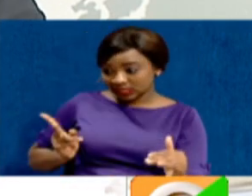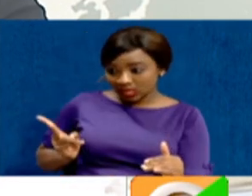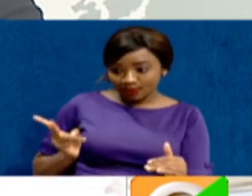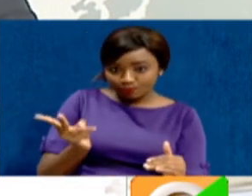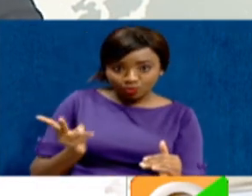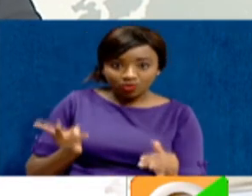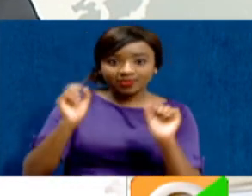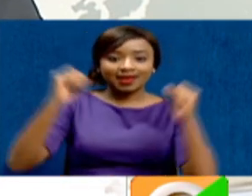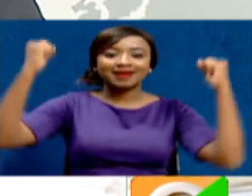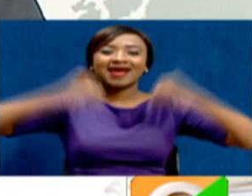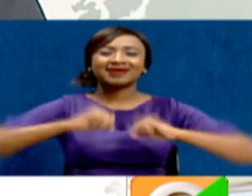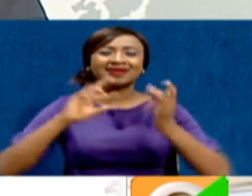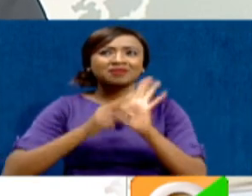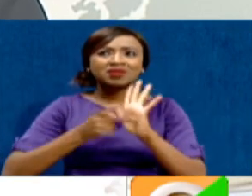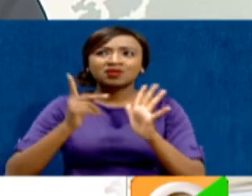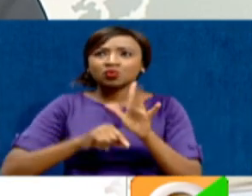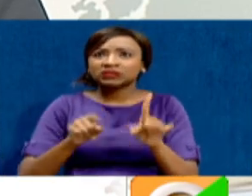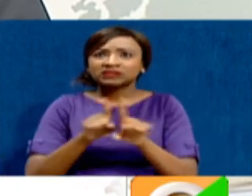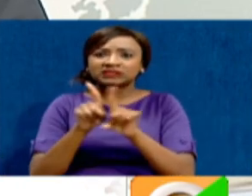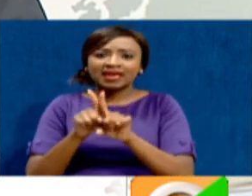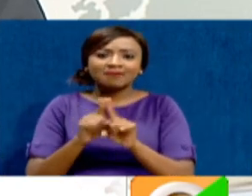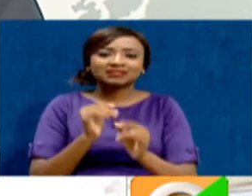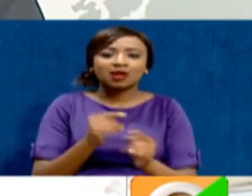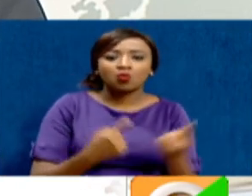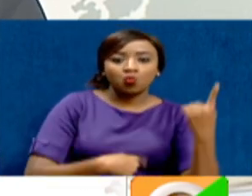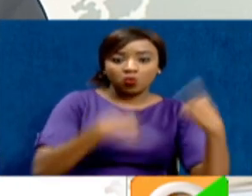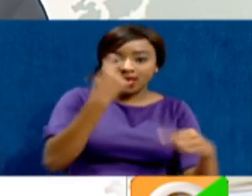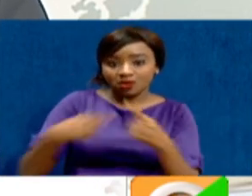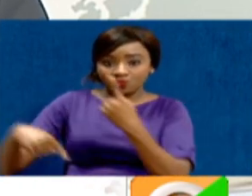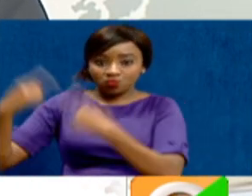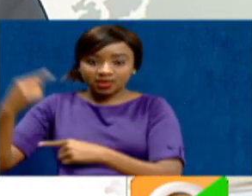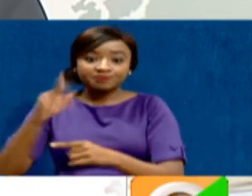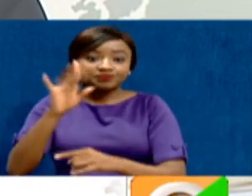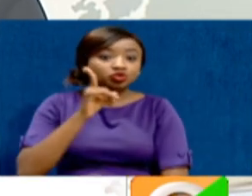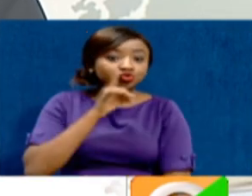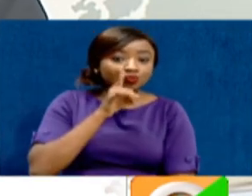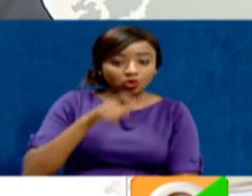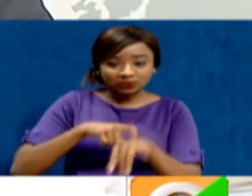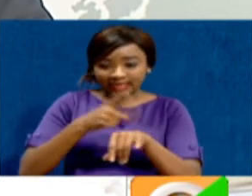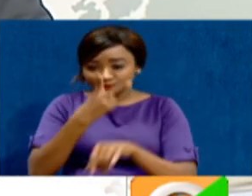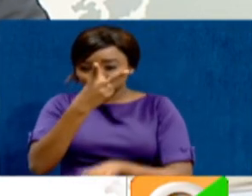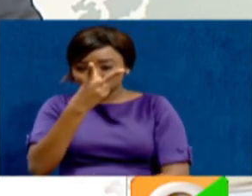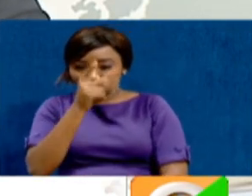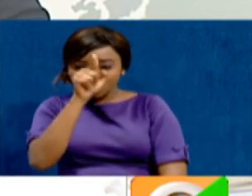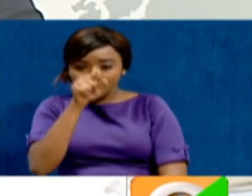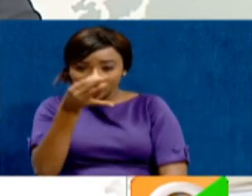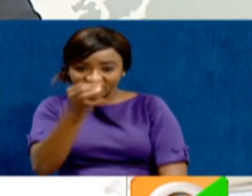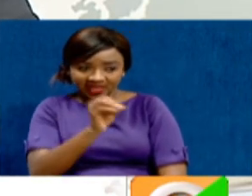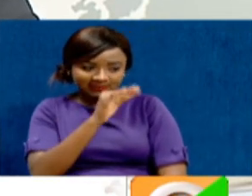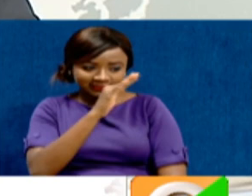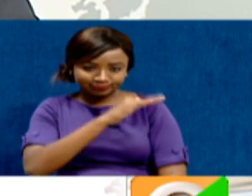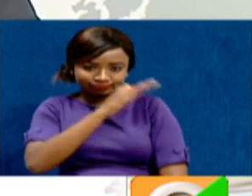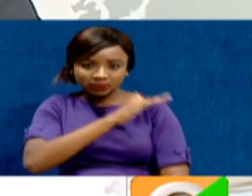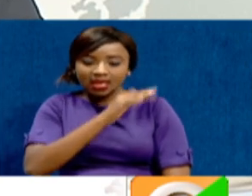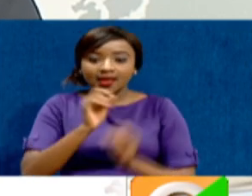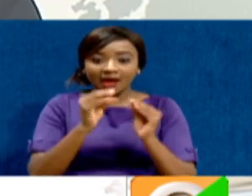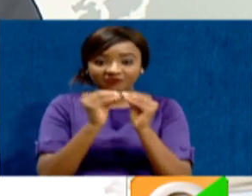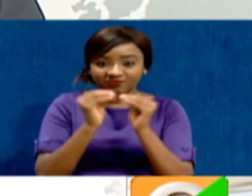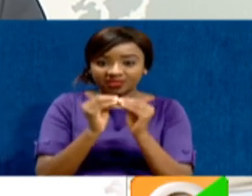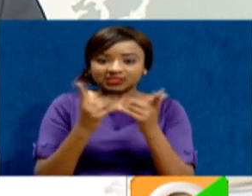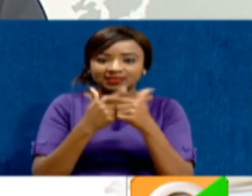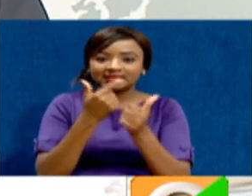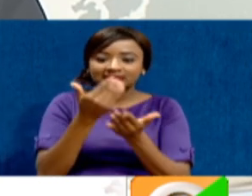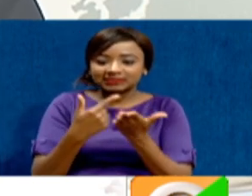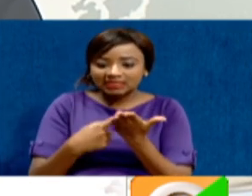agree on, like a win-win formula of sort. They meet tomorrow at 2.30 p.m. to lay out a plan of activities.